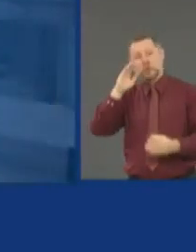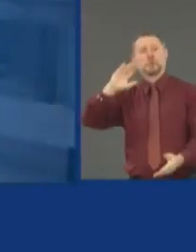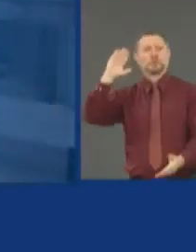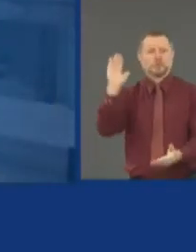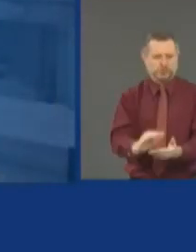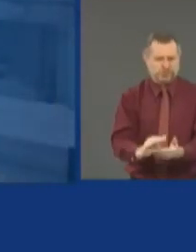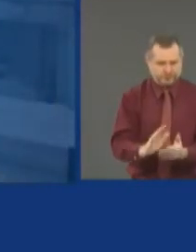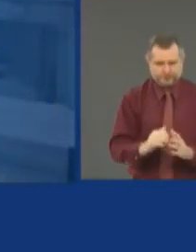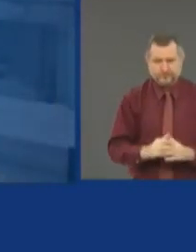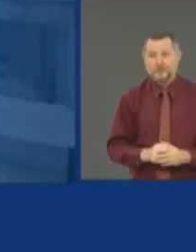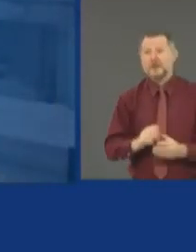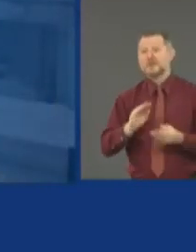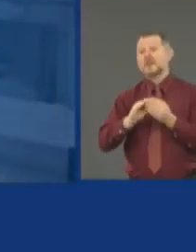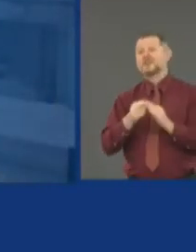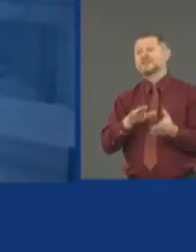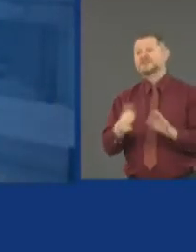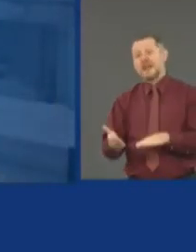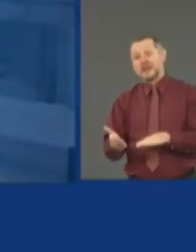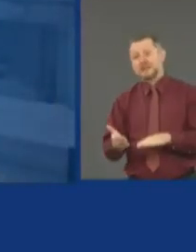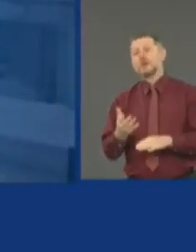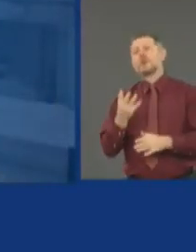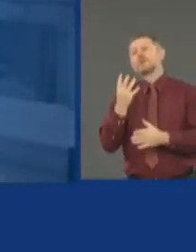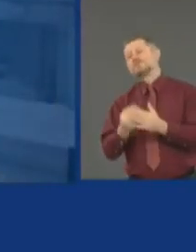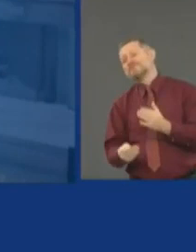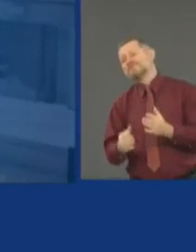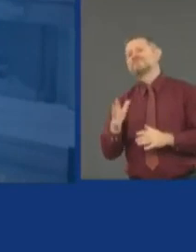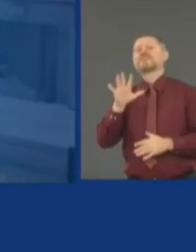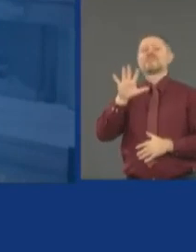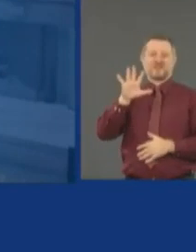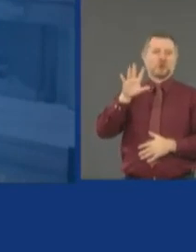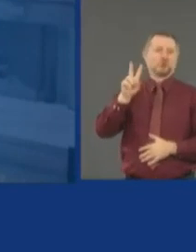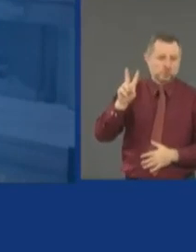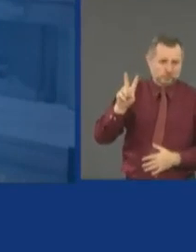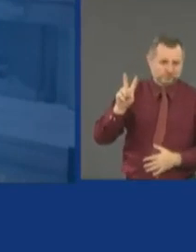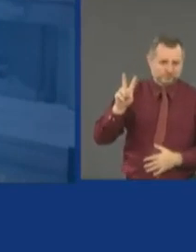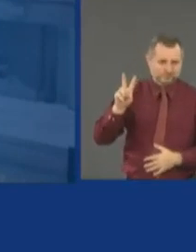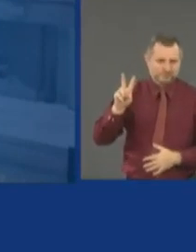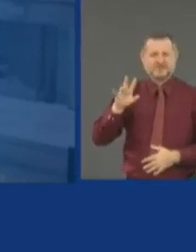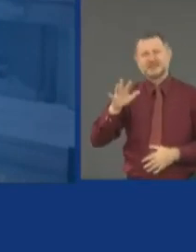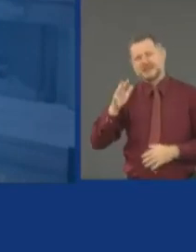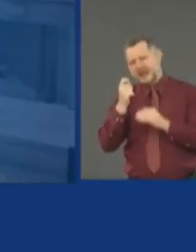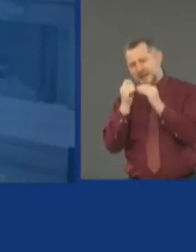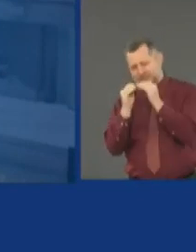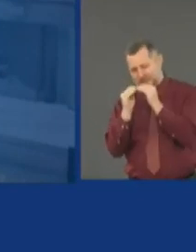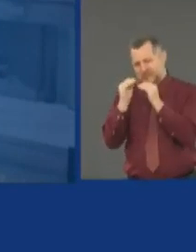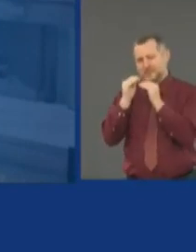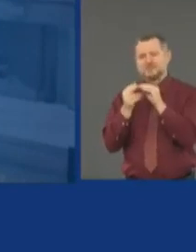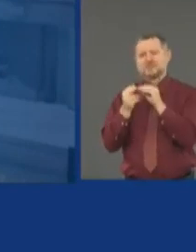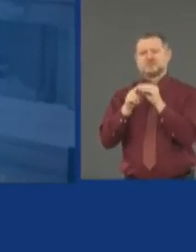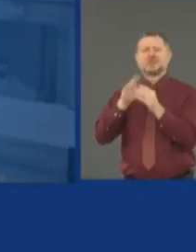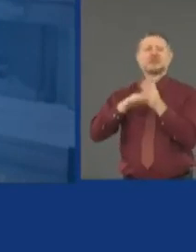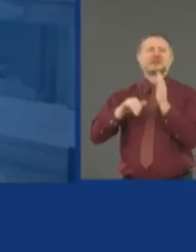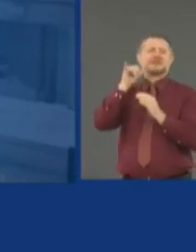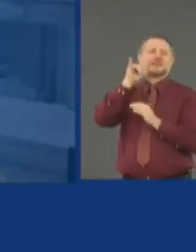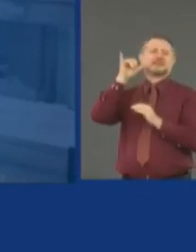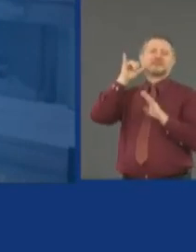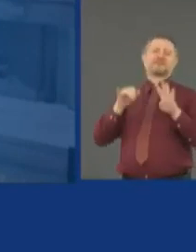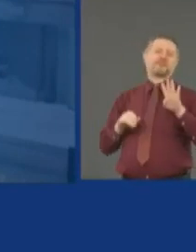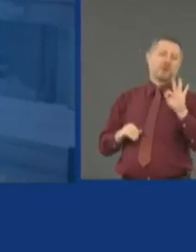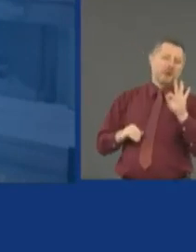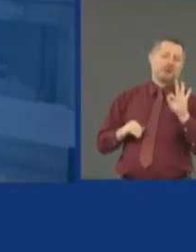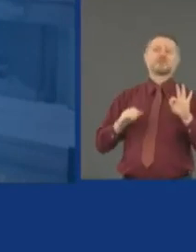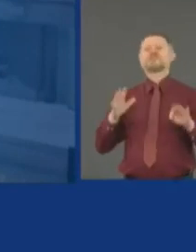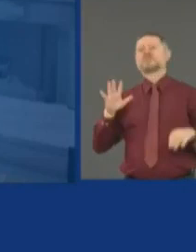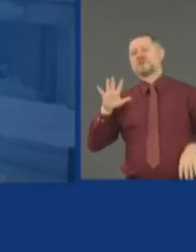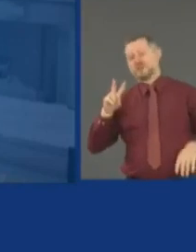Number of lives lost, 52. 52, a little bit higher than yesterday, but this is all